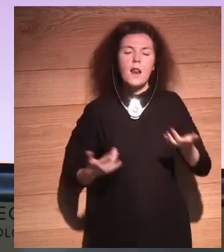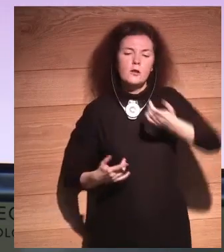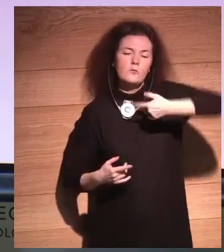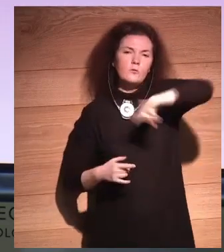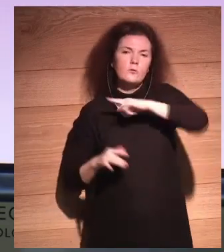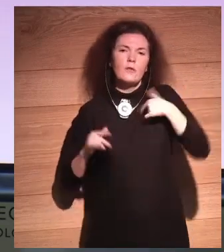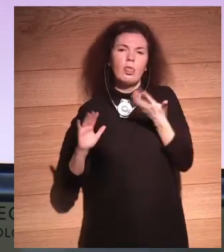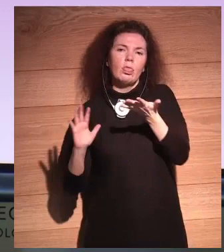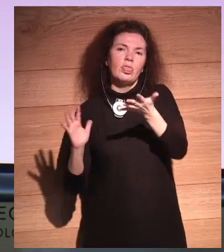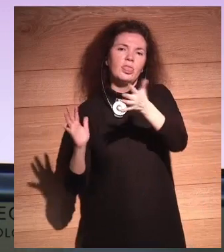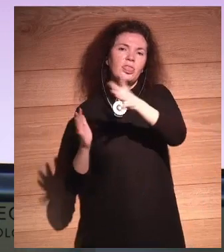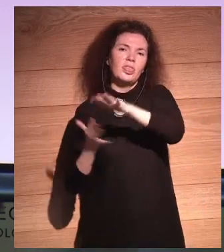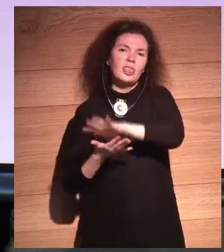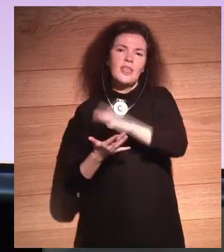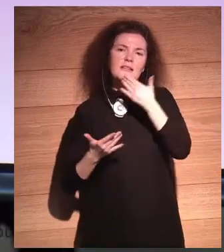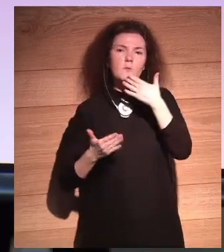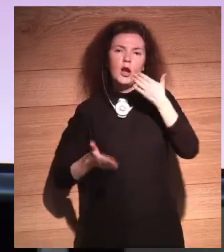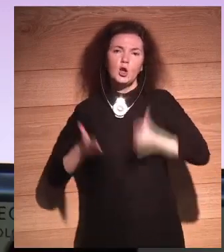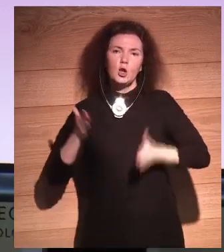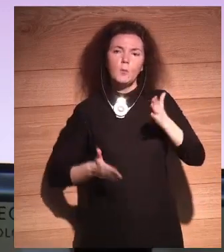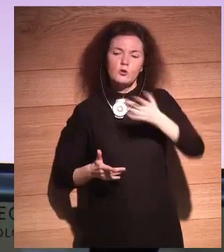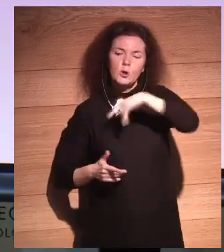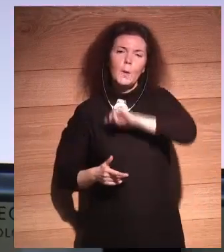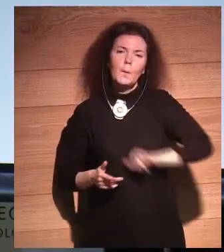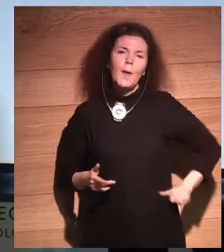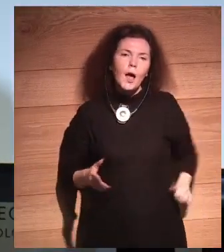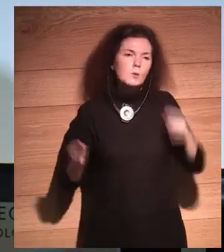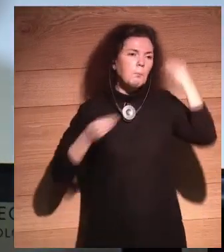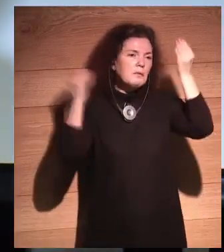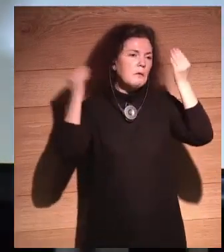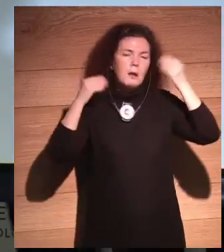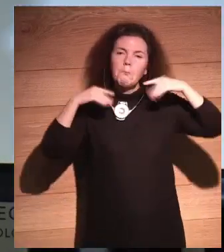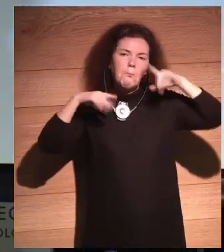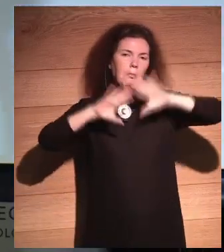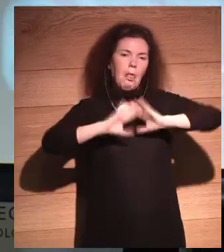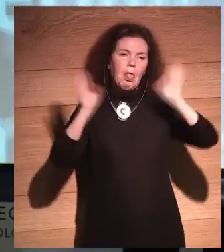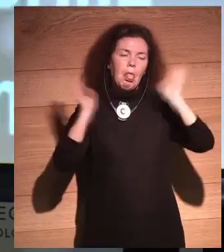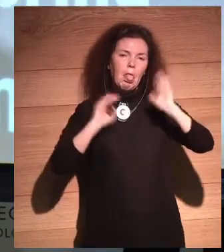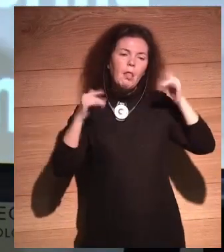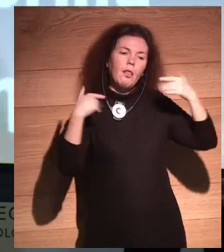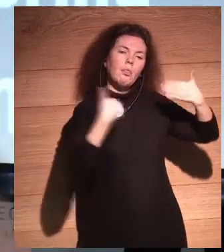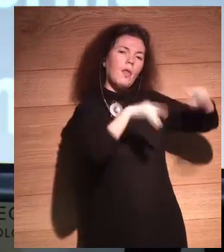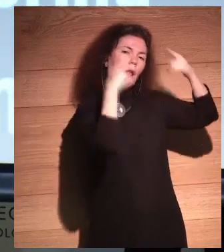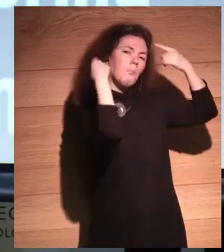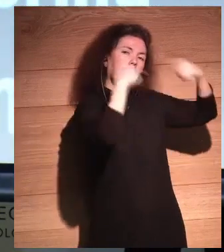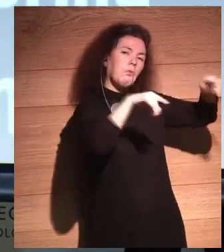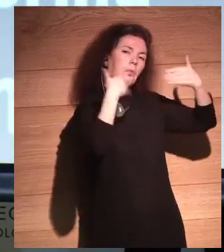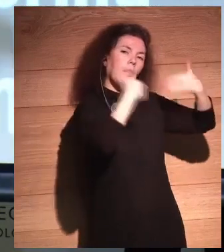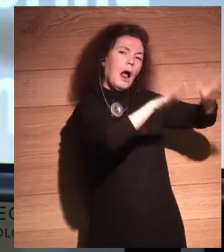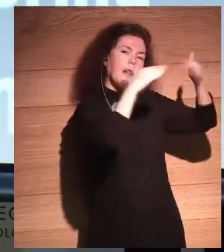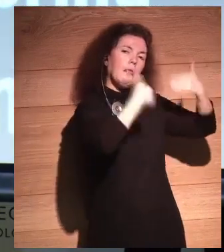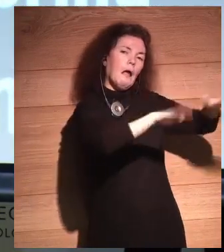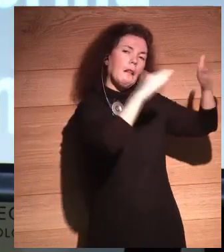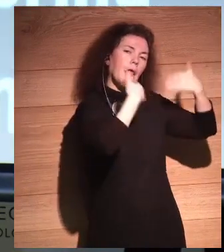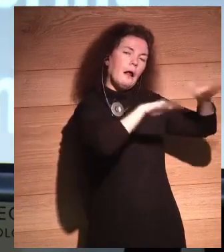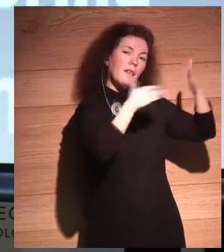We get lazy. We stop thinking. We leave the work to them. And that also impacts our education. We have to